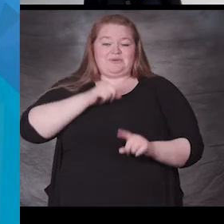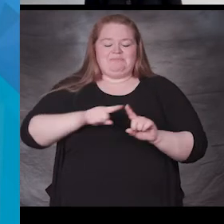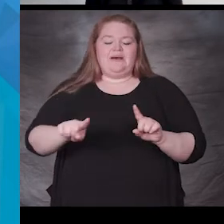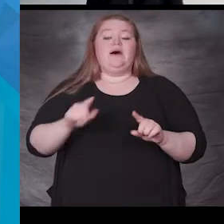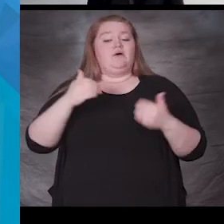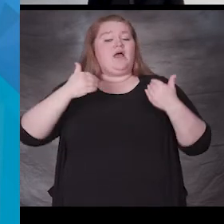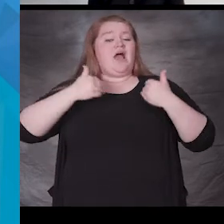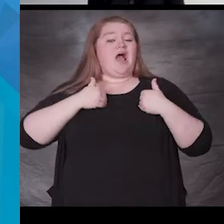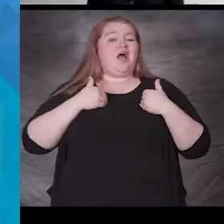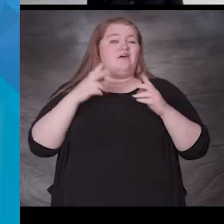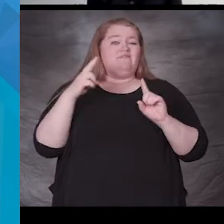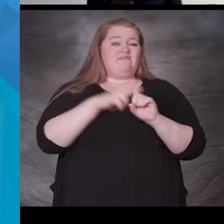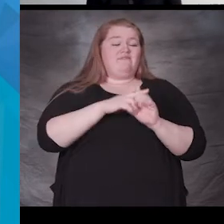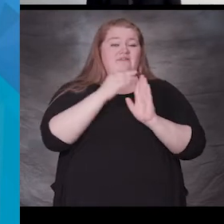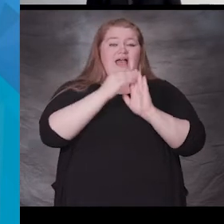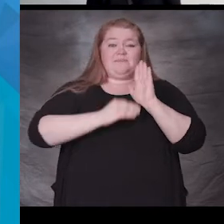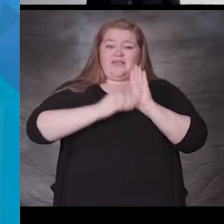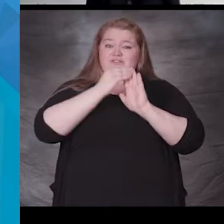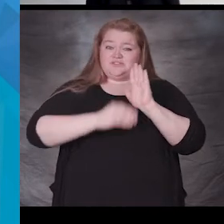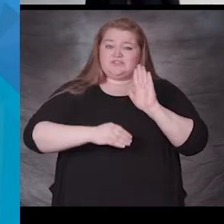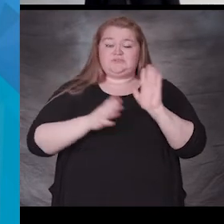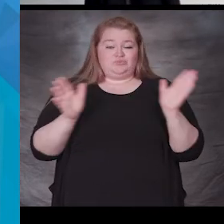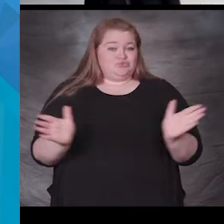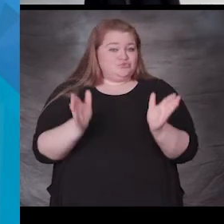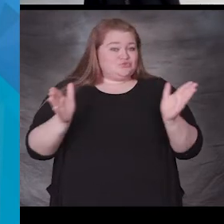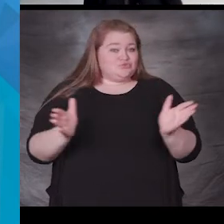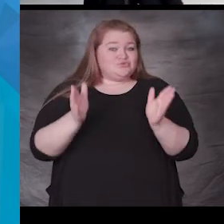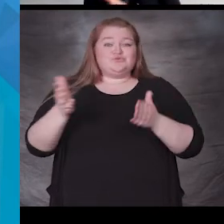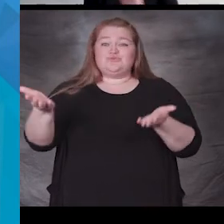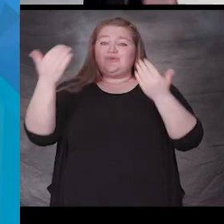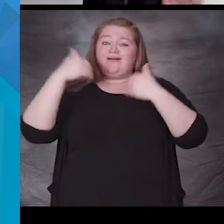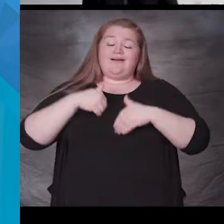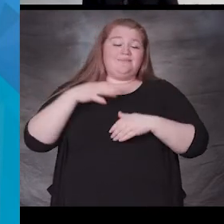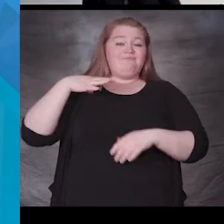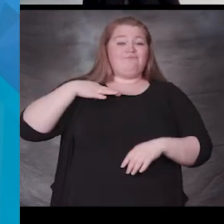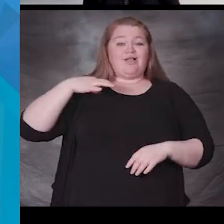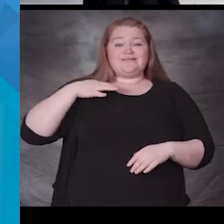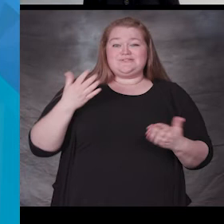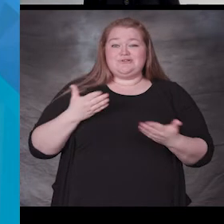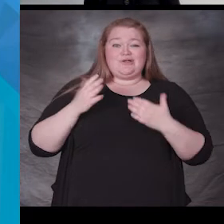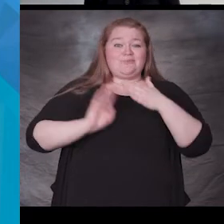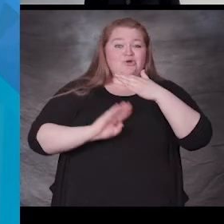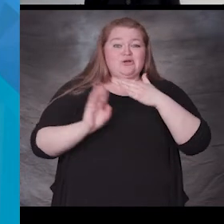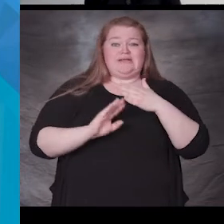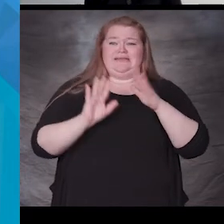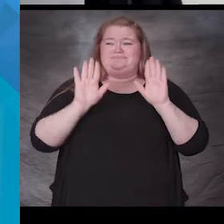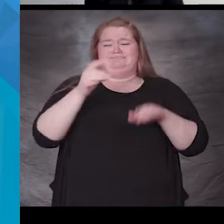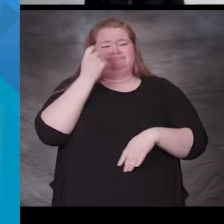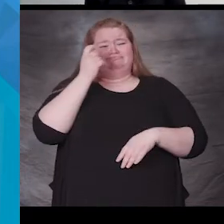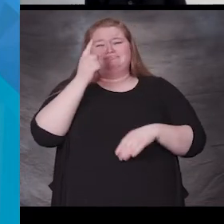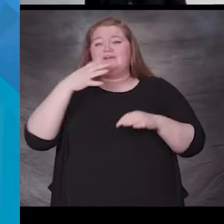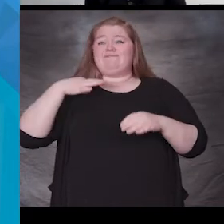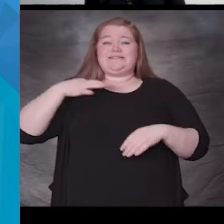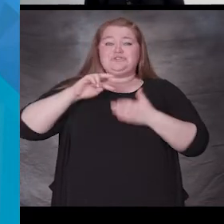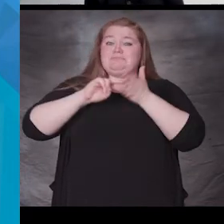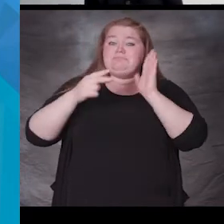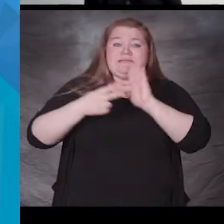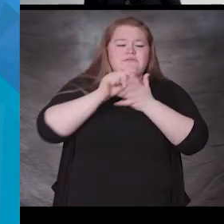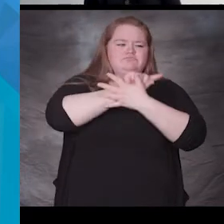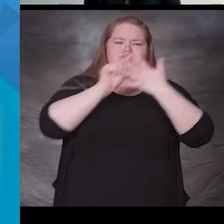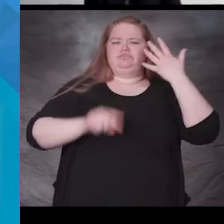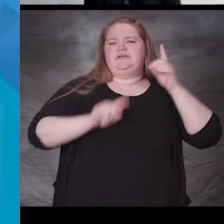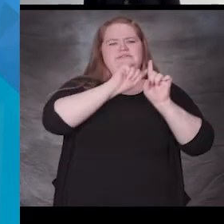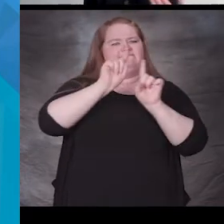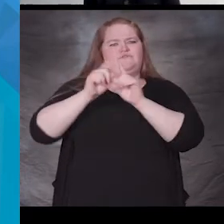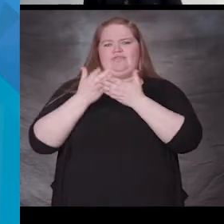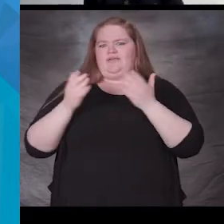volunteer applications we encourage volunteering in that can look in many different ways we were talking about